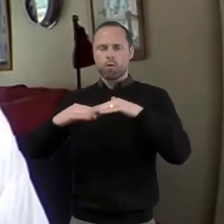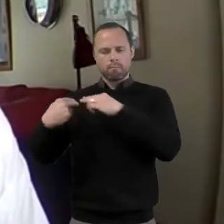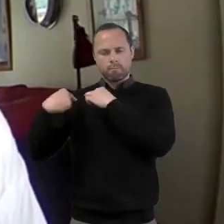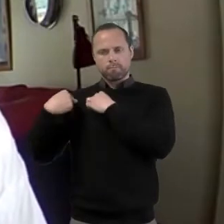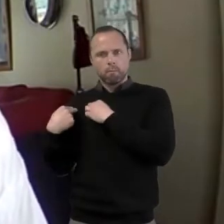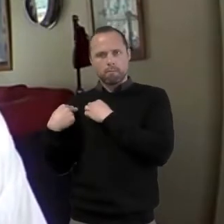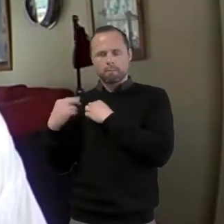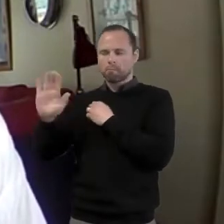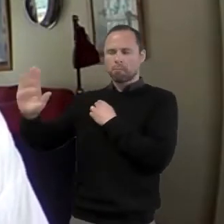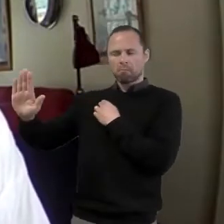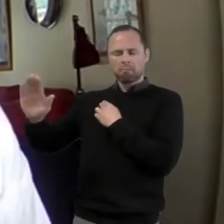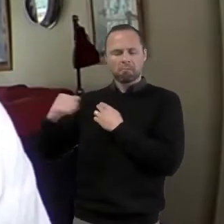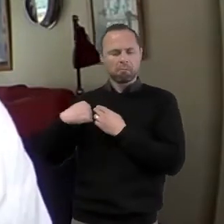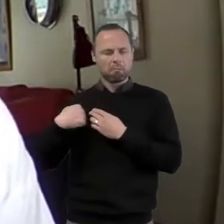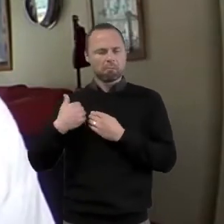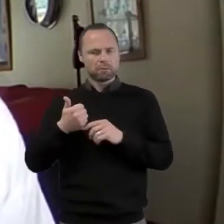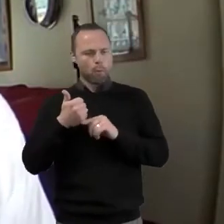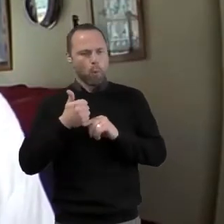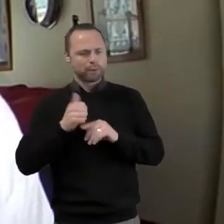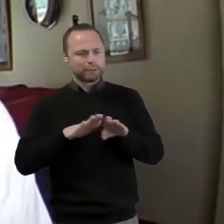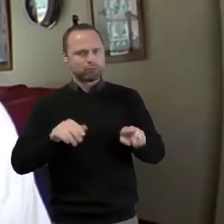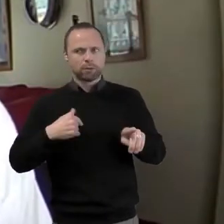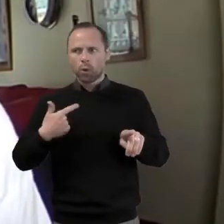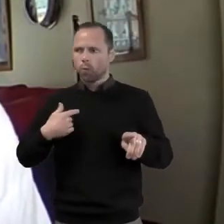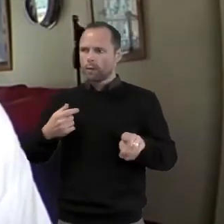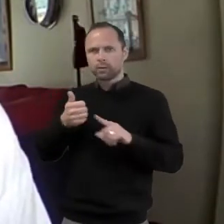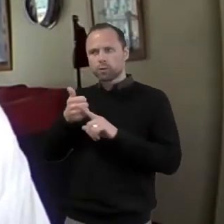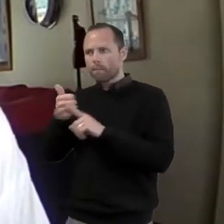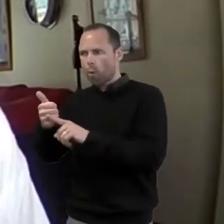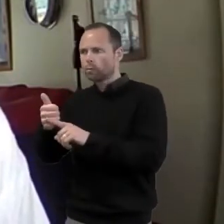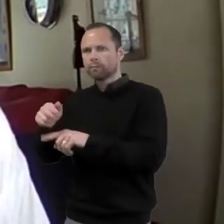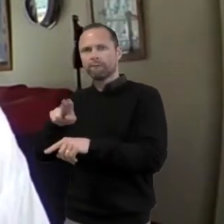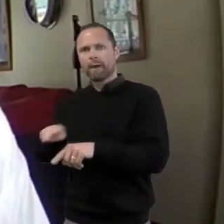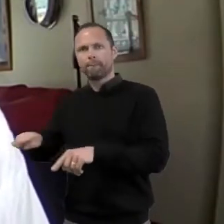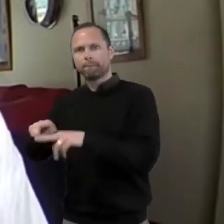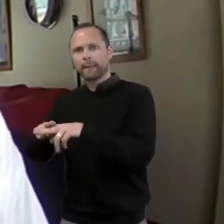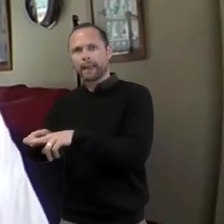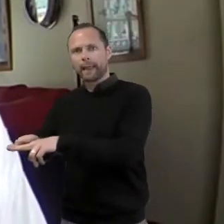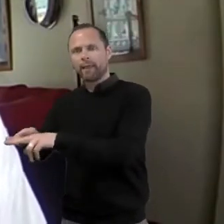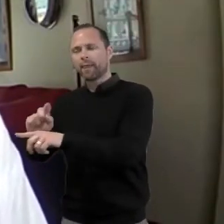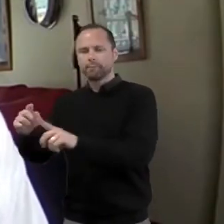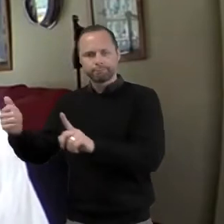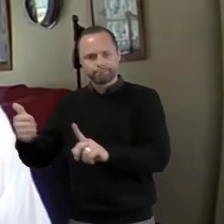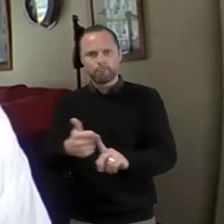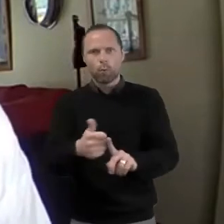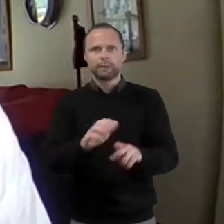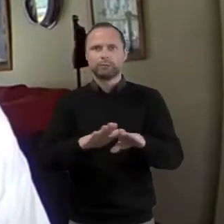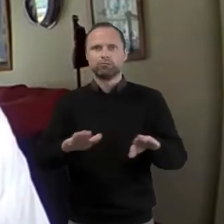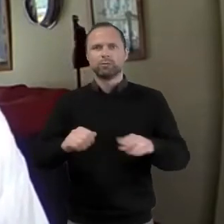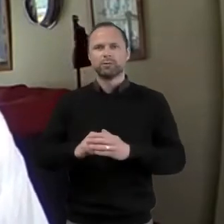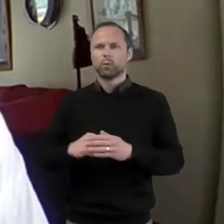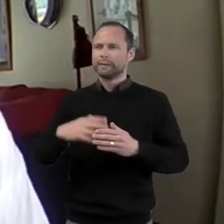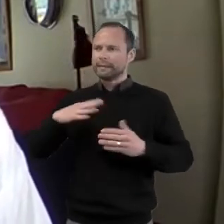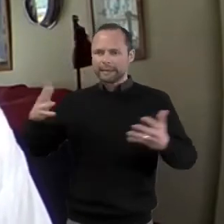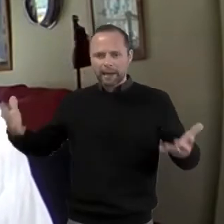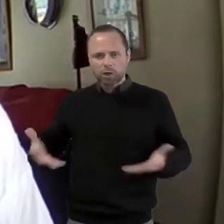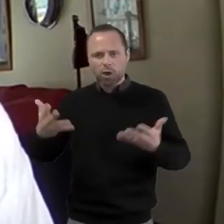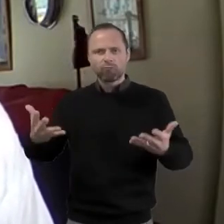to normal. We also need to encourage the whole church to be a family.